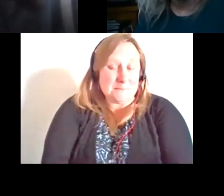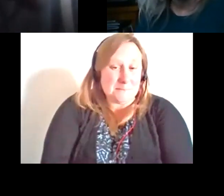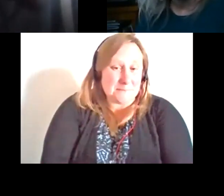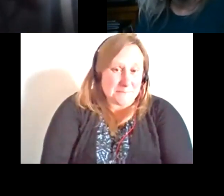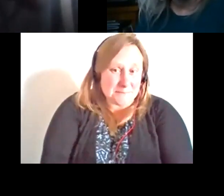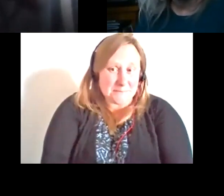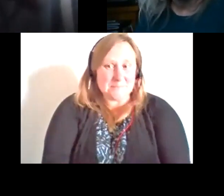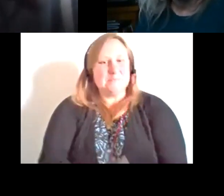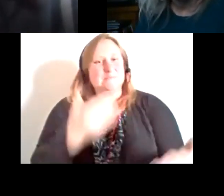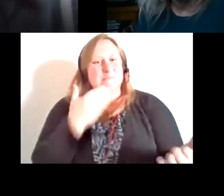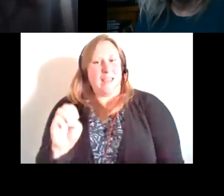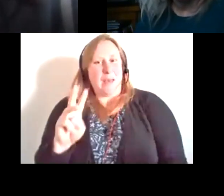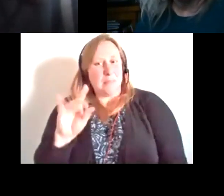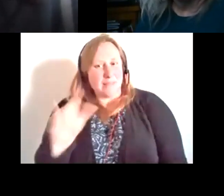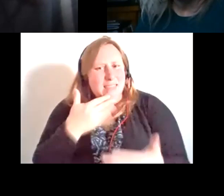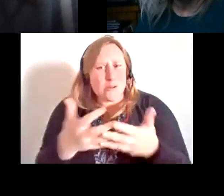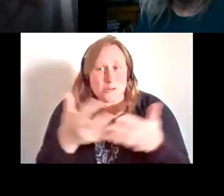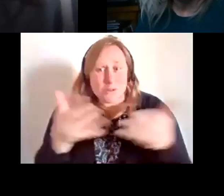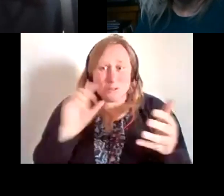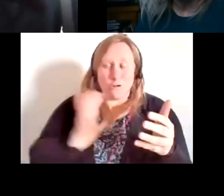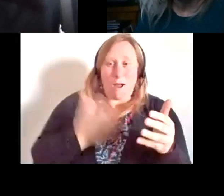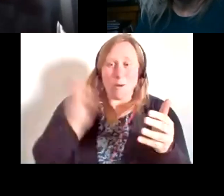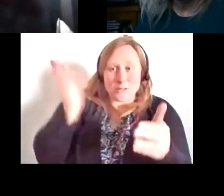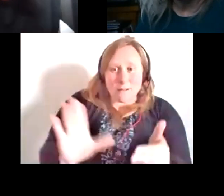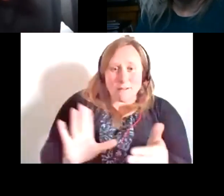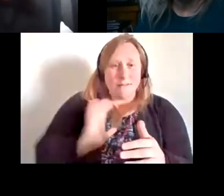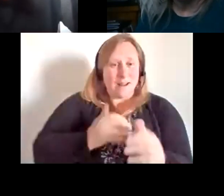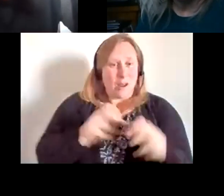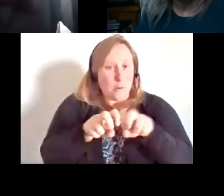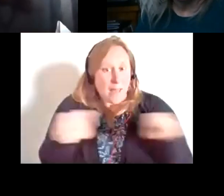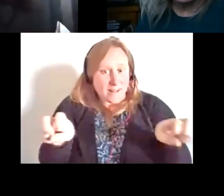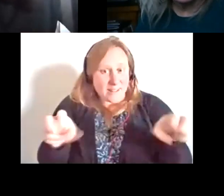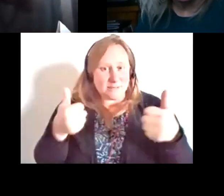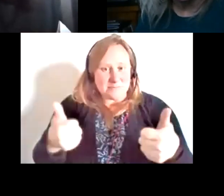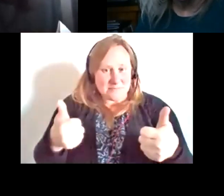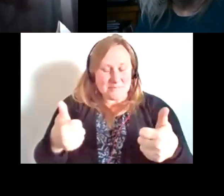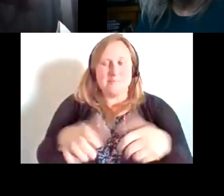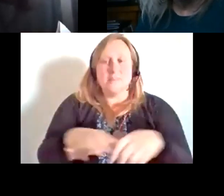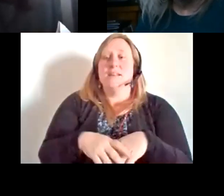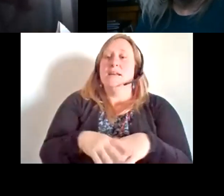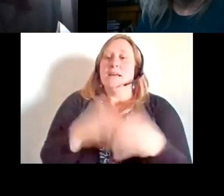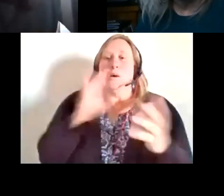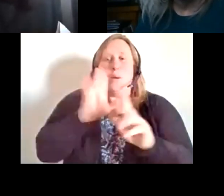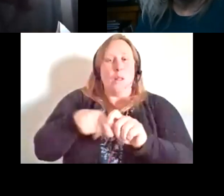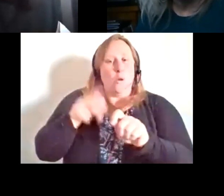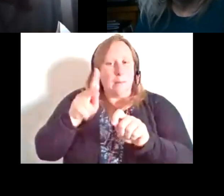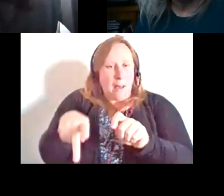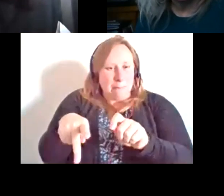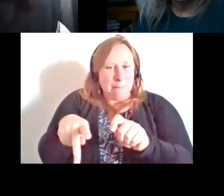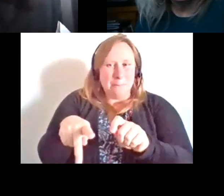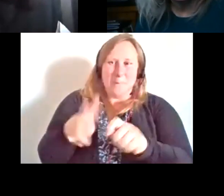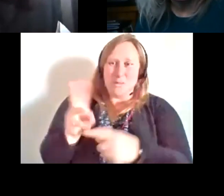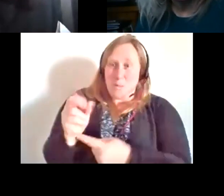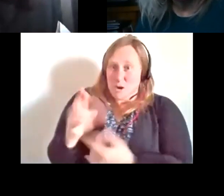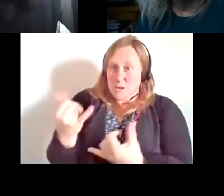Thank you so much to our presenters and our panelists. We are going to wrap up the webinar